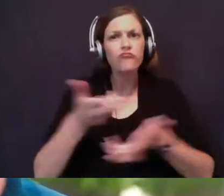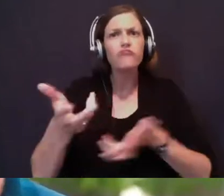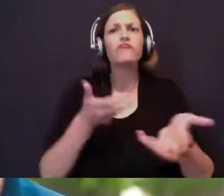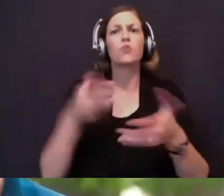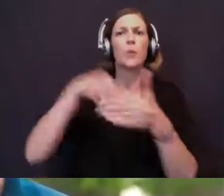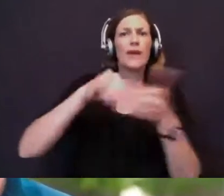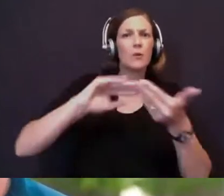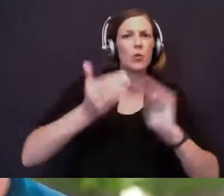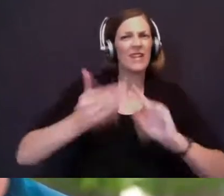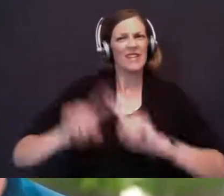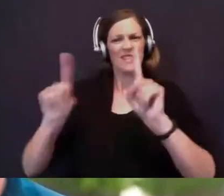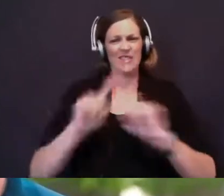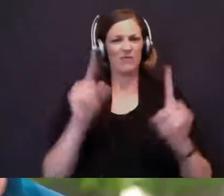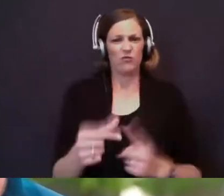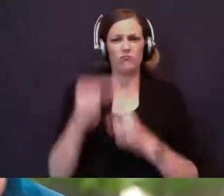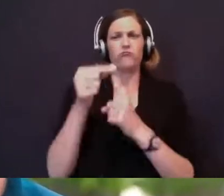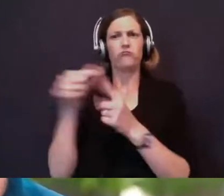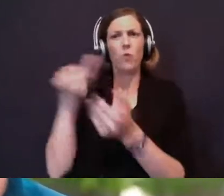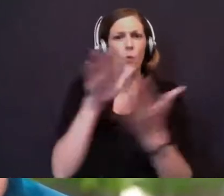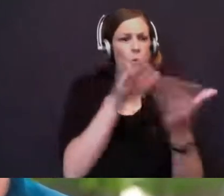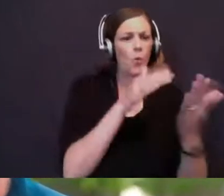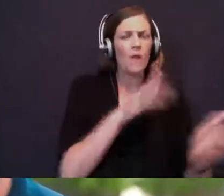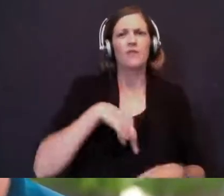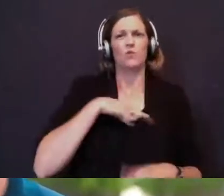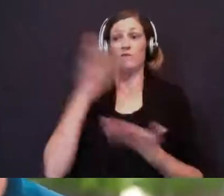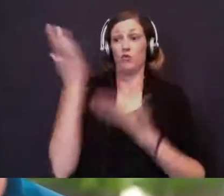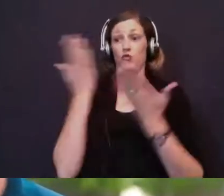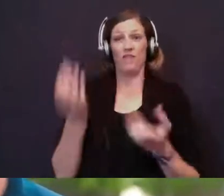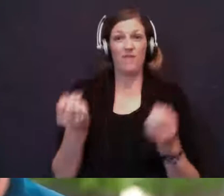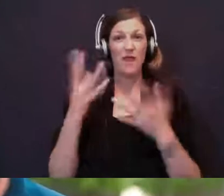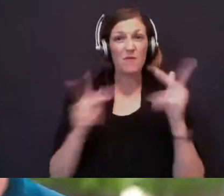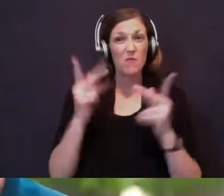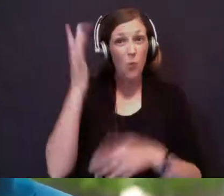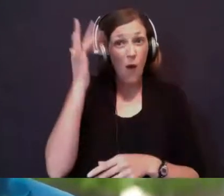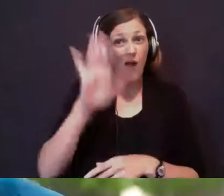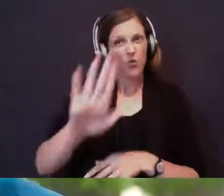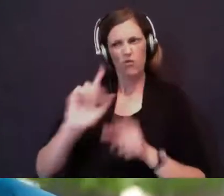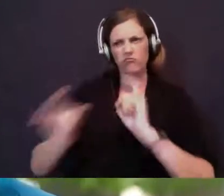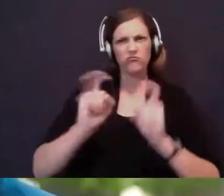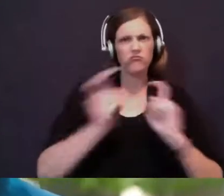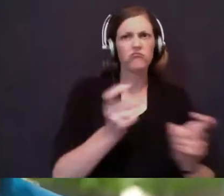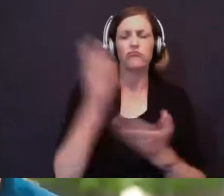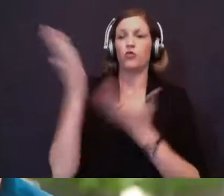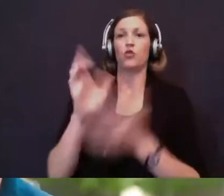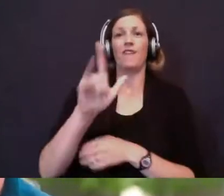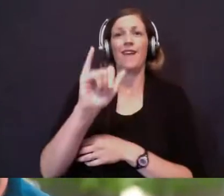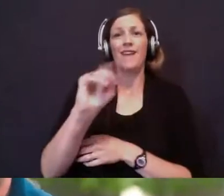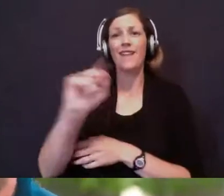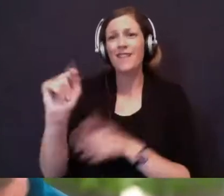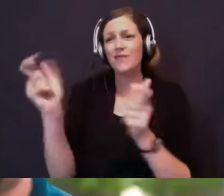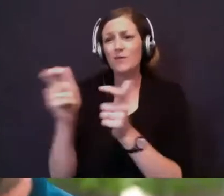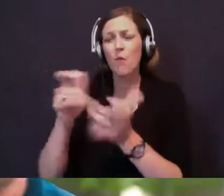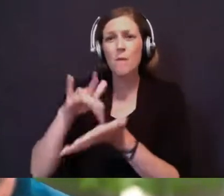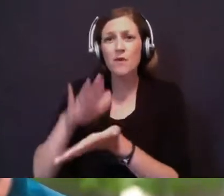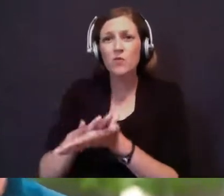unique ways. We've been able to serve lots of people because of your generosity. We've served the Clint Small Middle School. We've served over at